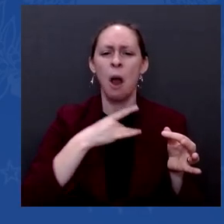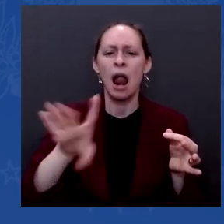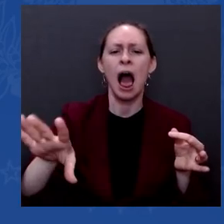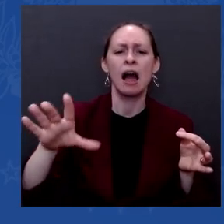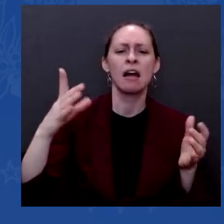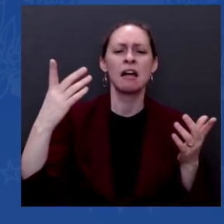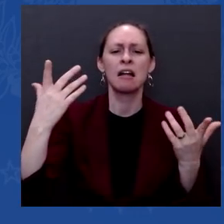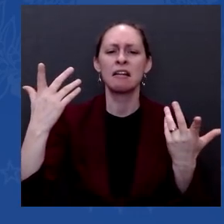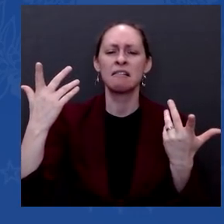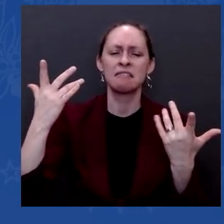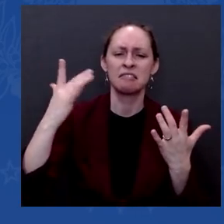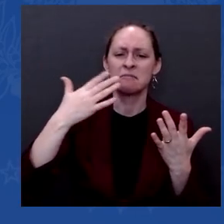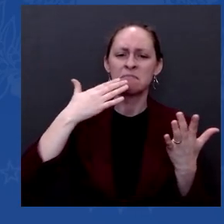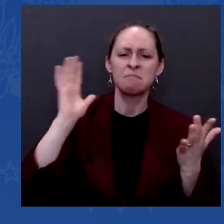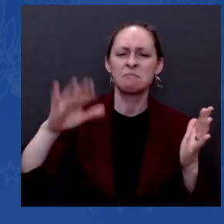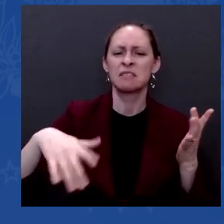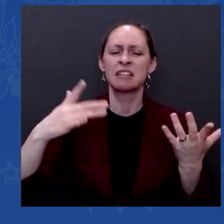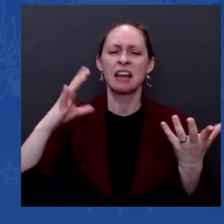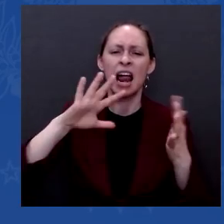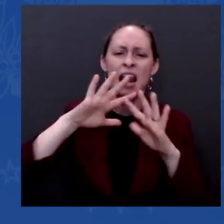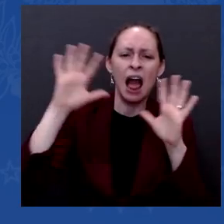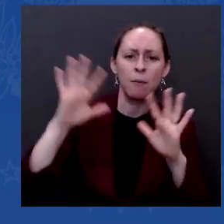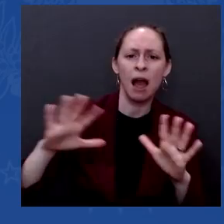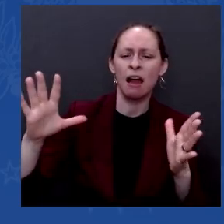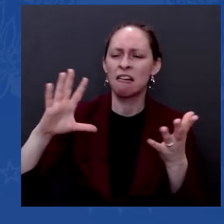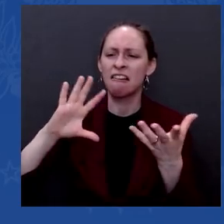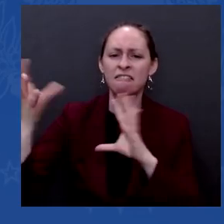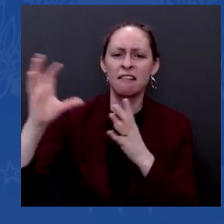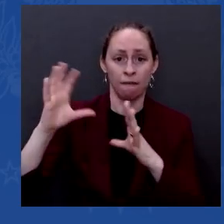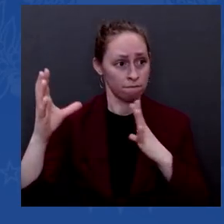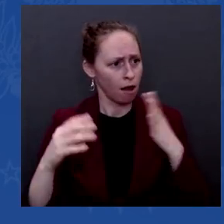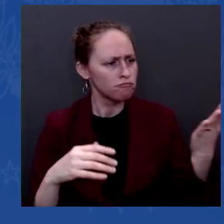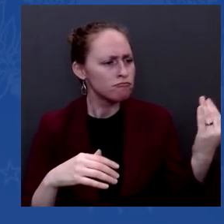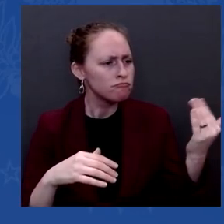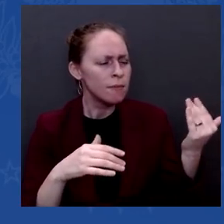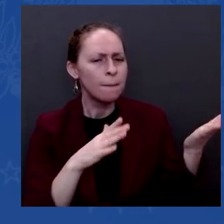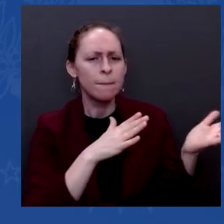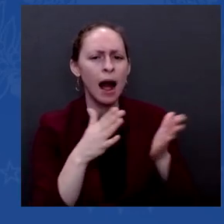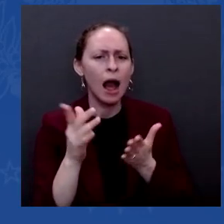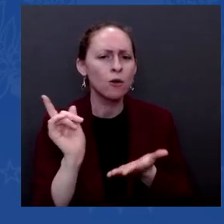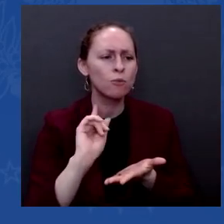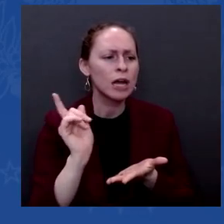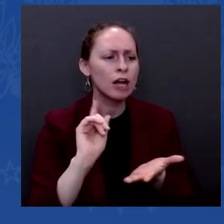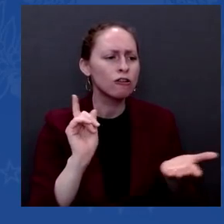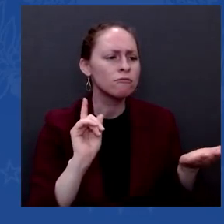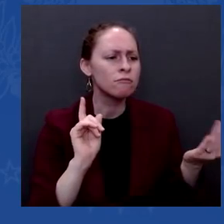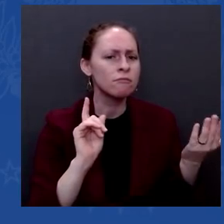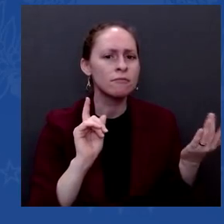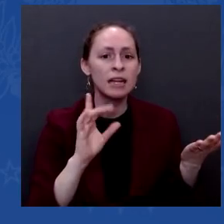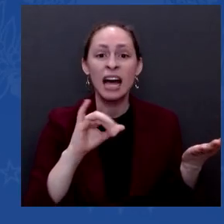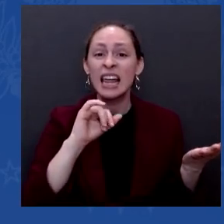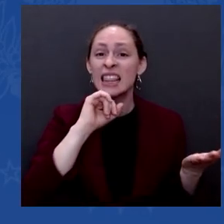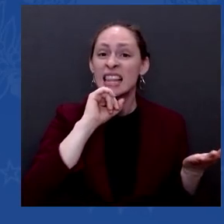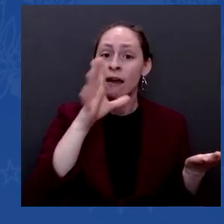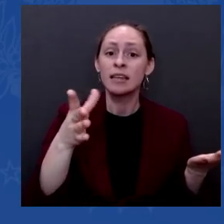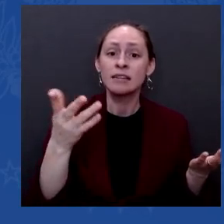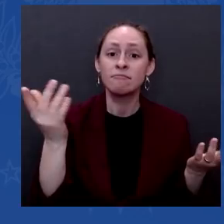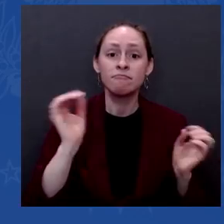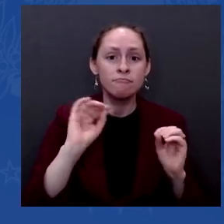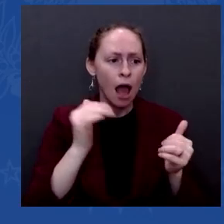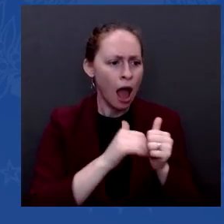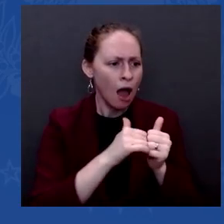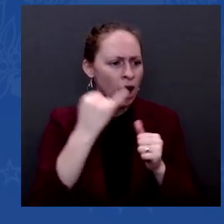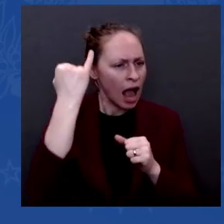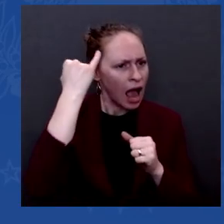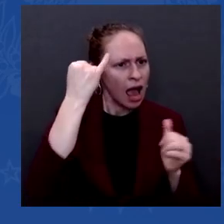What have they done to do anything to ameliorate the climate change that's occurring other than to deny it exists. So, what I'm saying is the